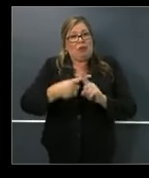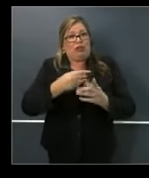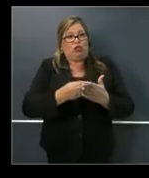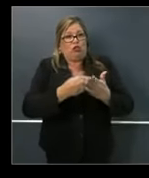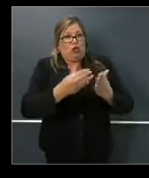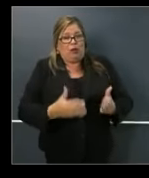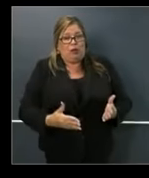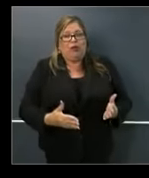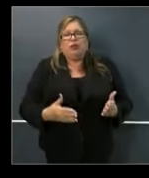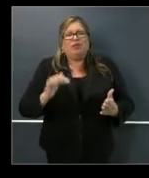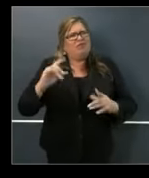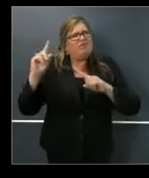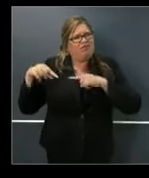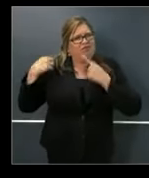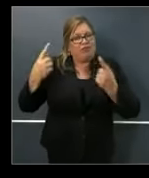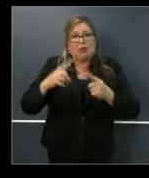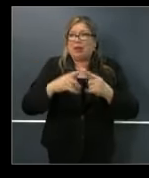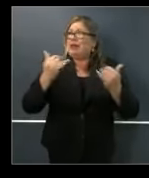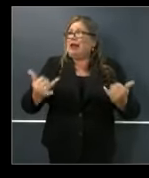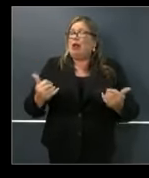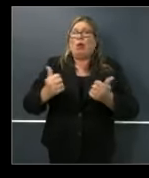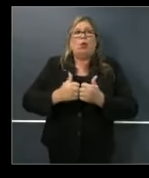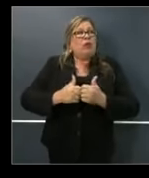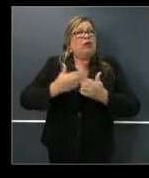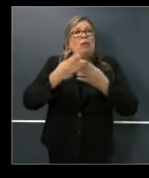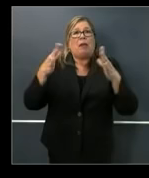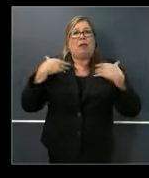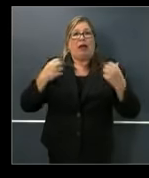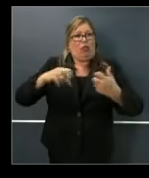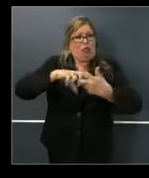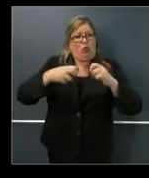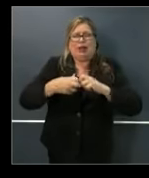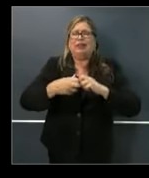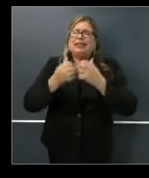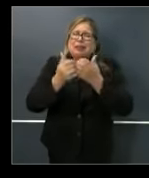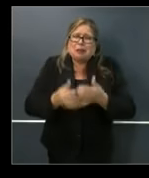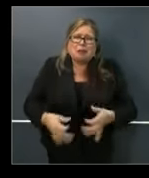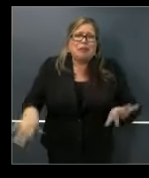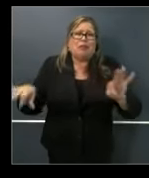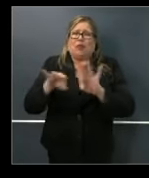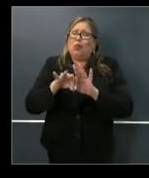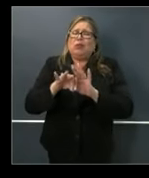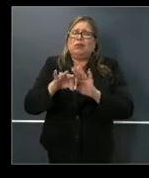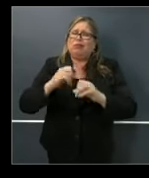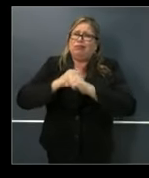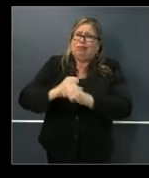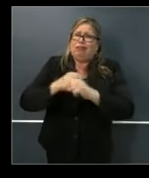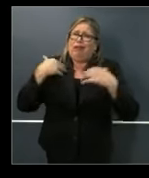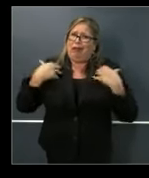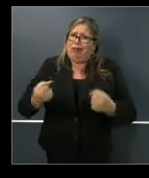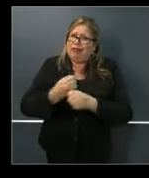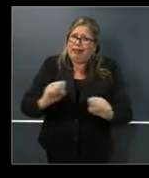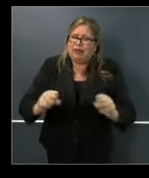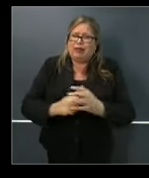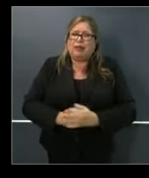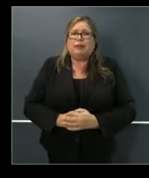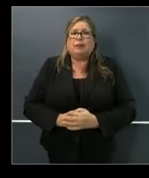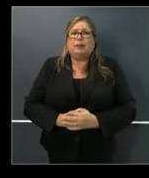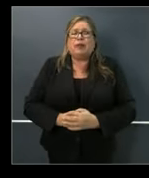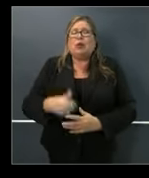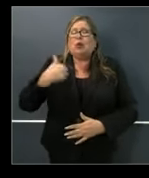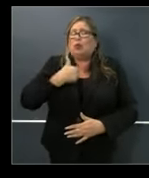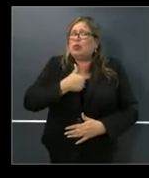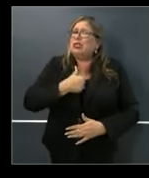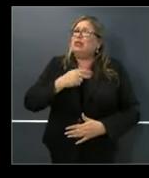increased importance during this public health crisis. We really welcome the opportunity to collaborate with you, your administration,